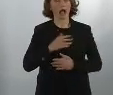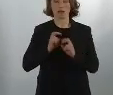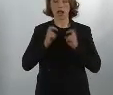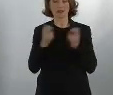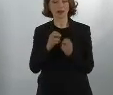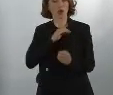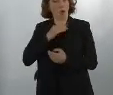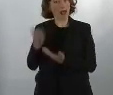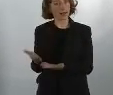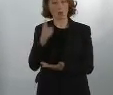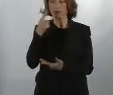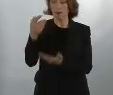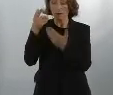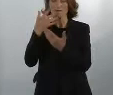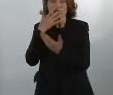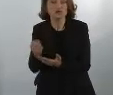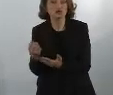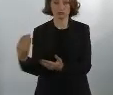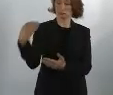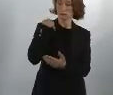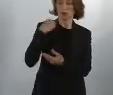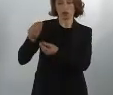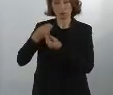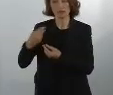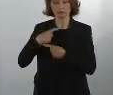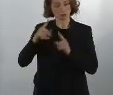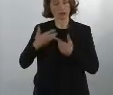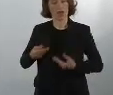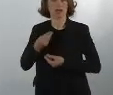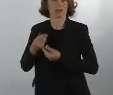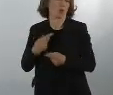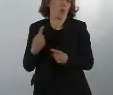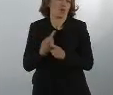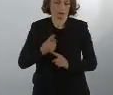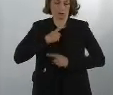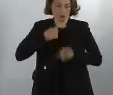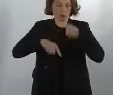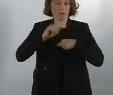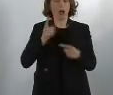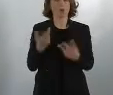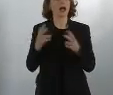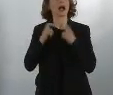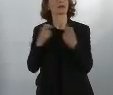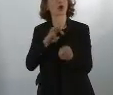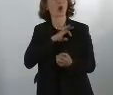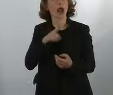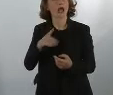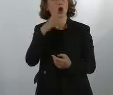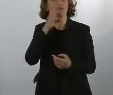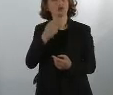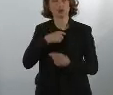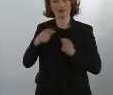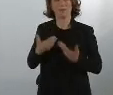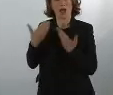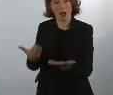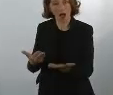if they want to take the floor, then of course they have the right to do so. Of course, I also have a lot of need